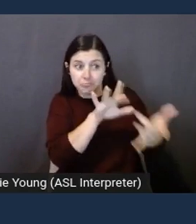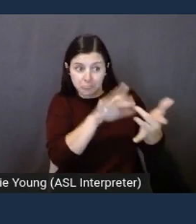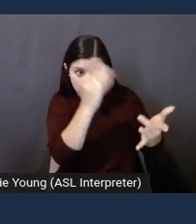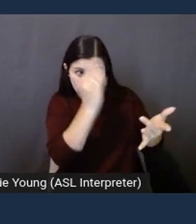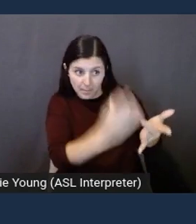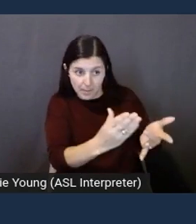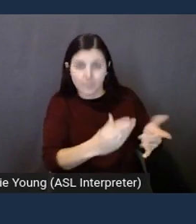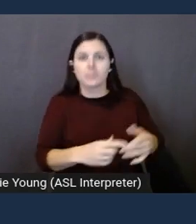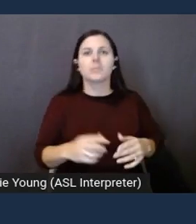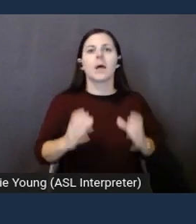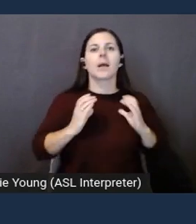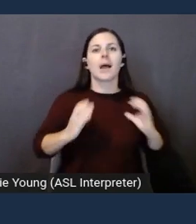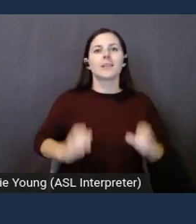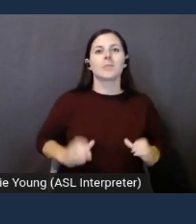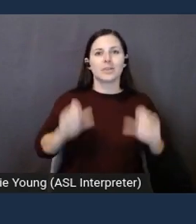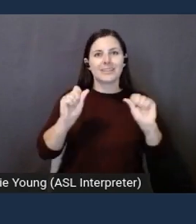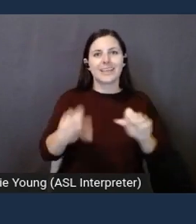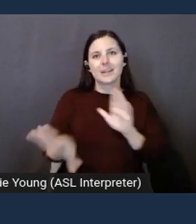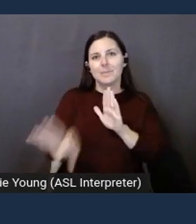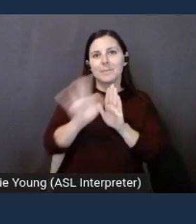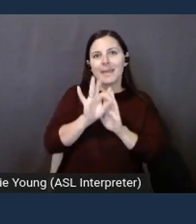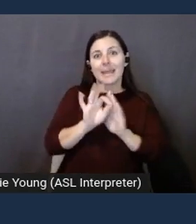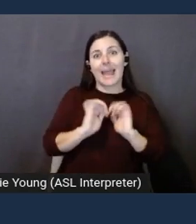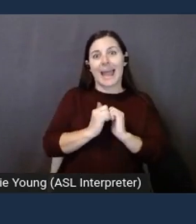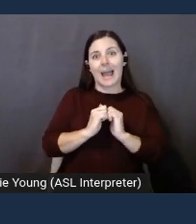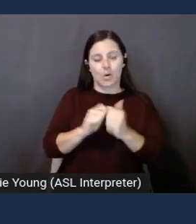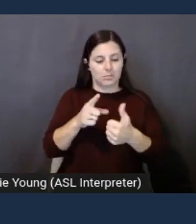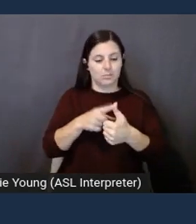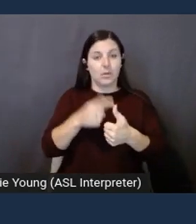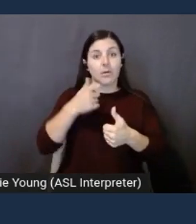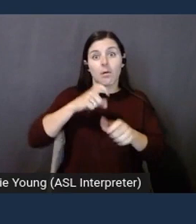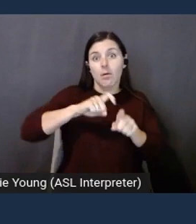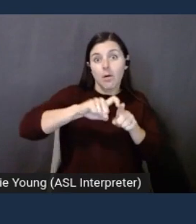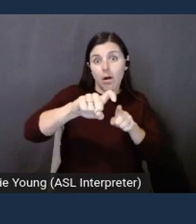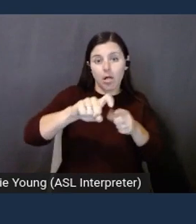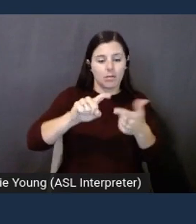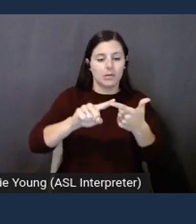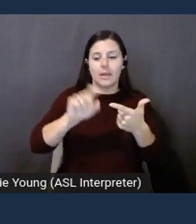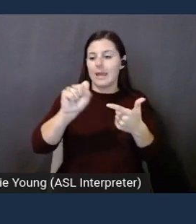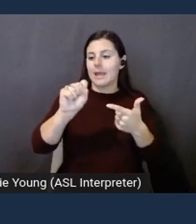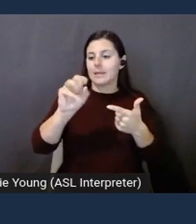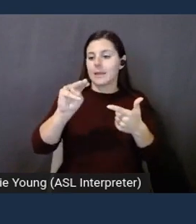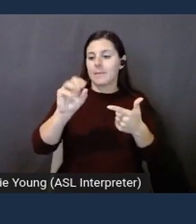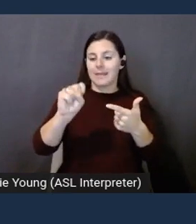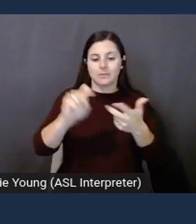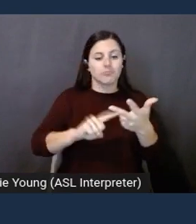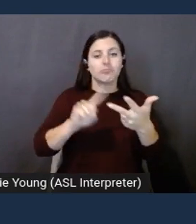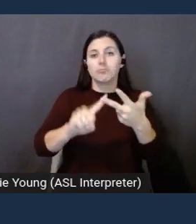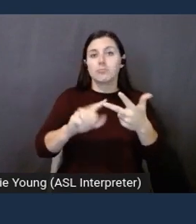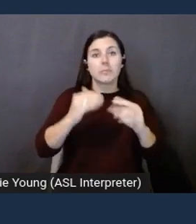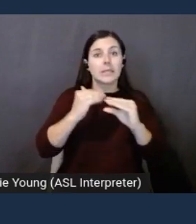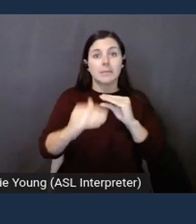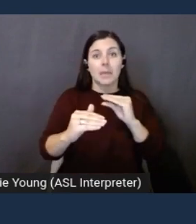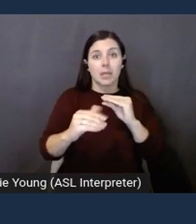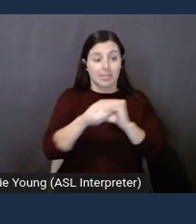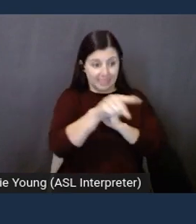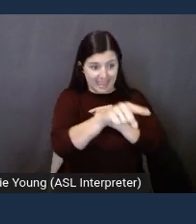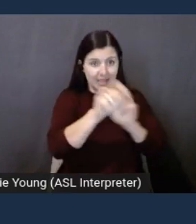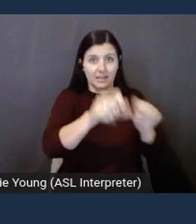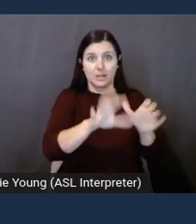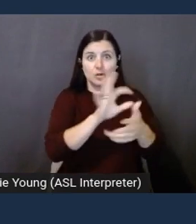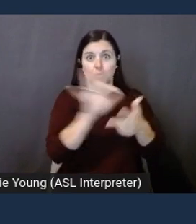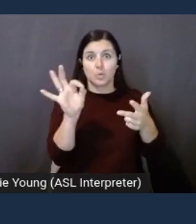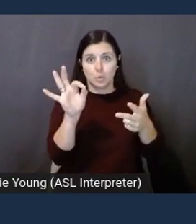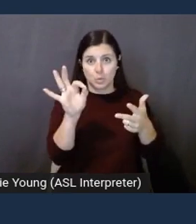have the choice to receive reminders via a phone call, SMS, or email. We will be looking at two